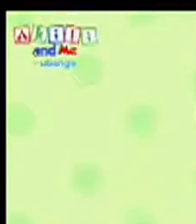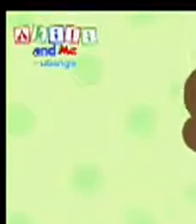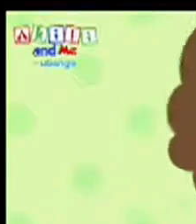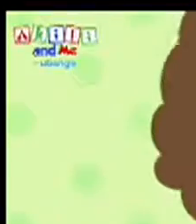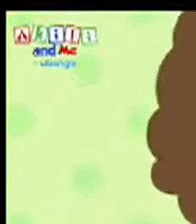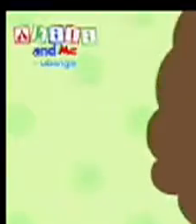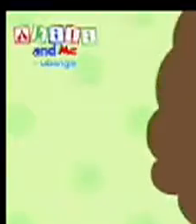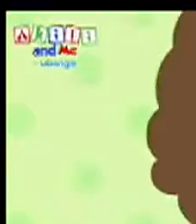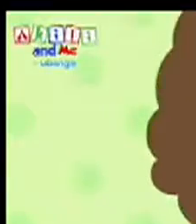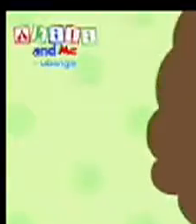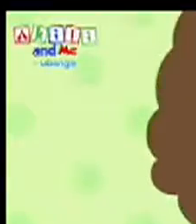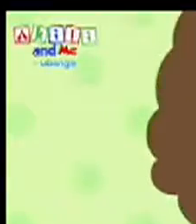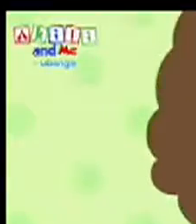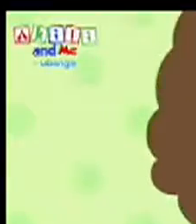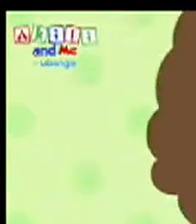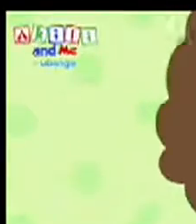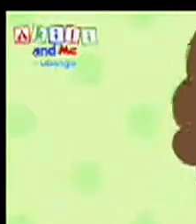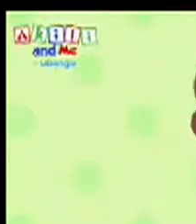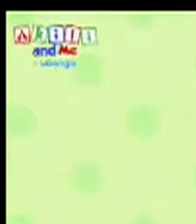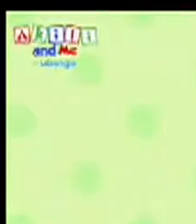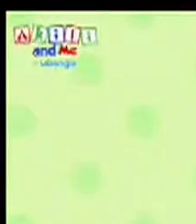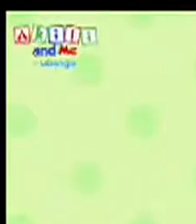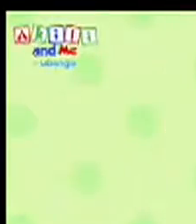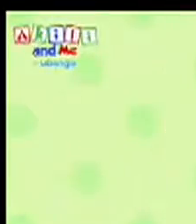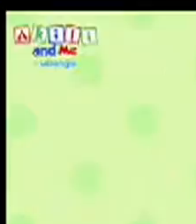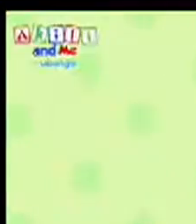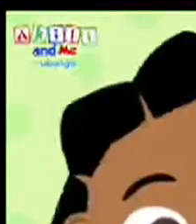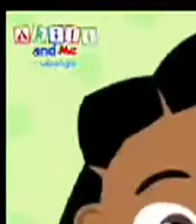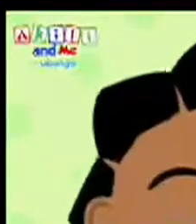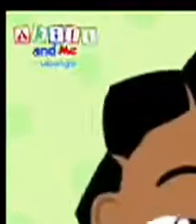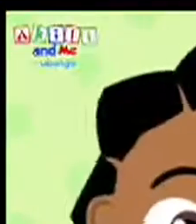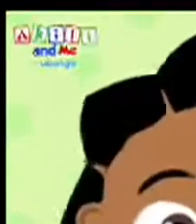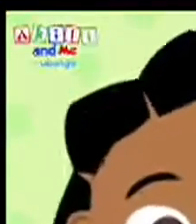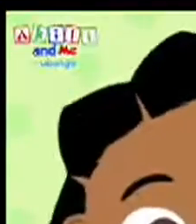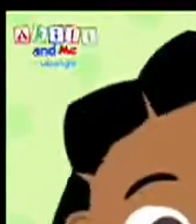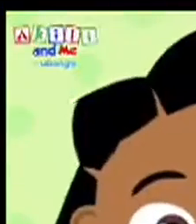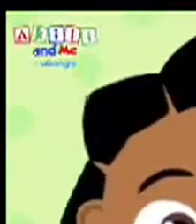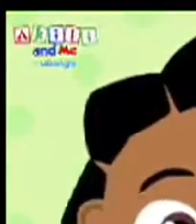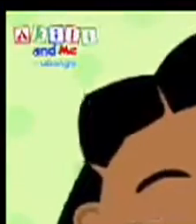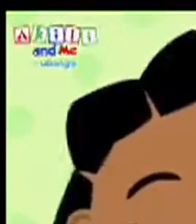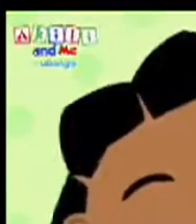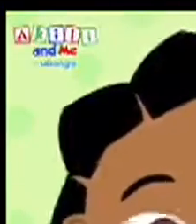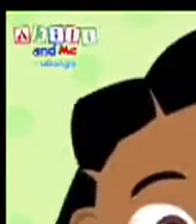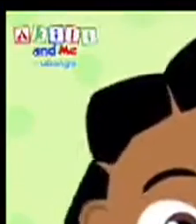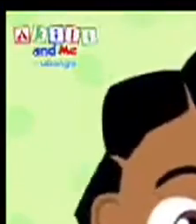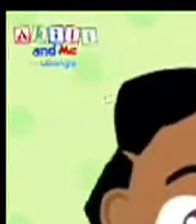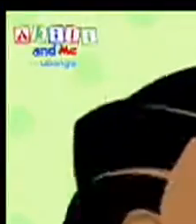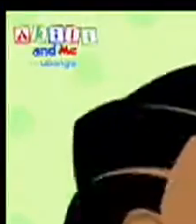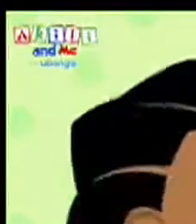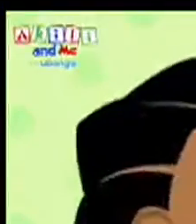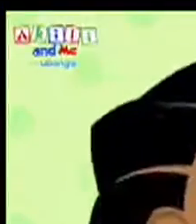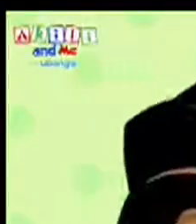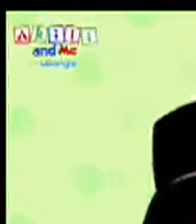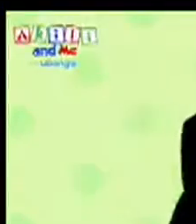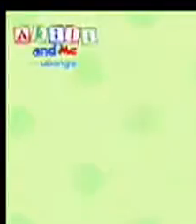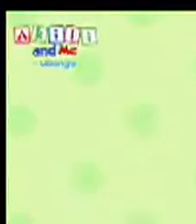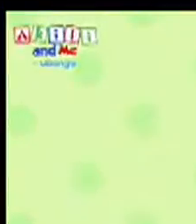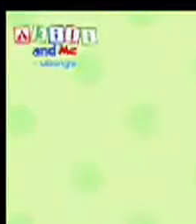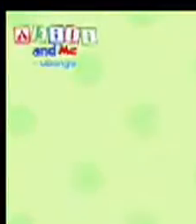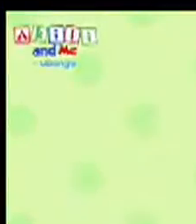wow, I want to wash the germs away. Will you wash your hands with me, Achille? Of course!